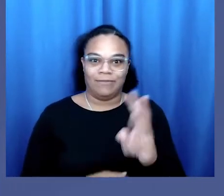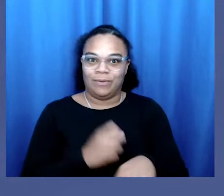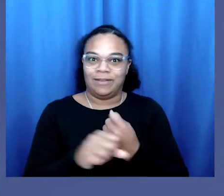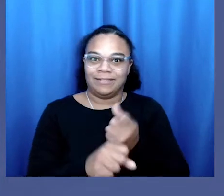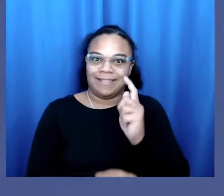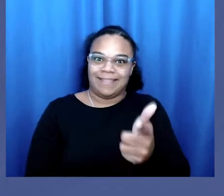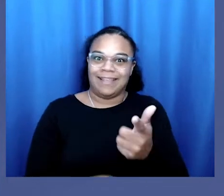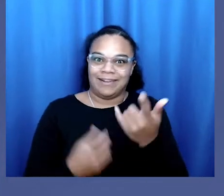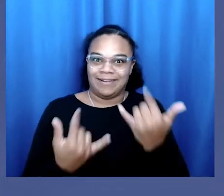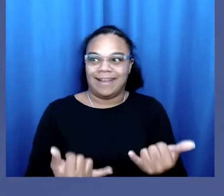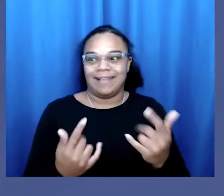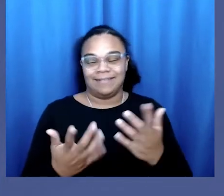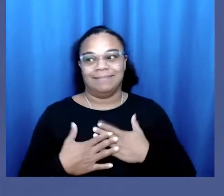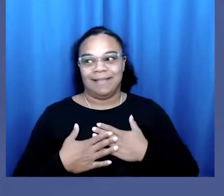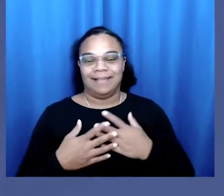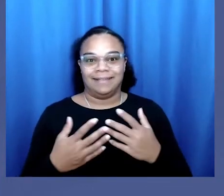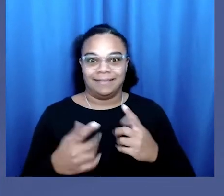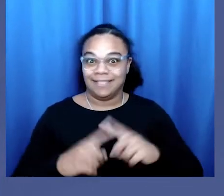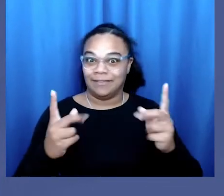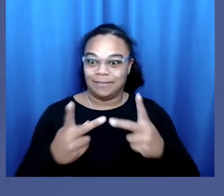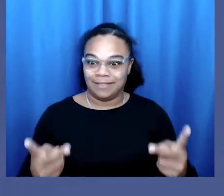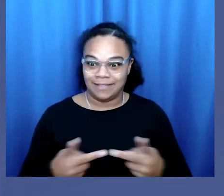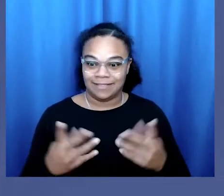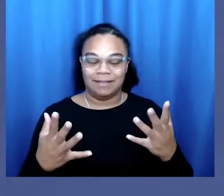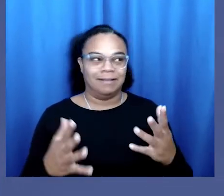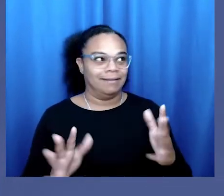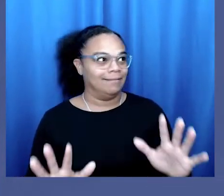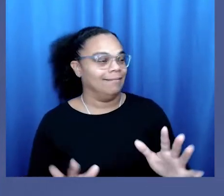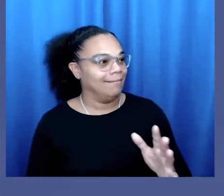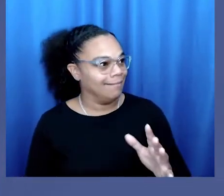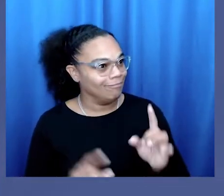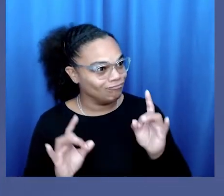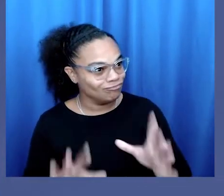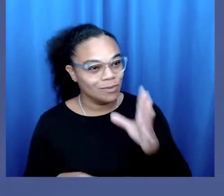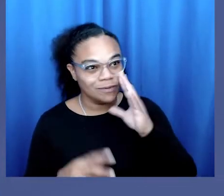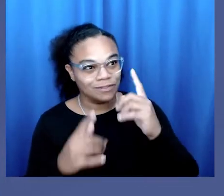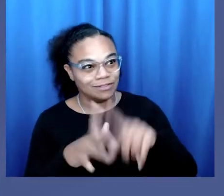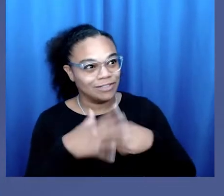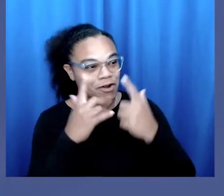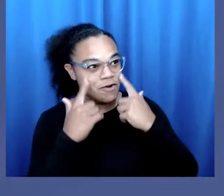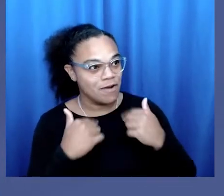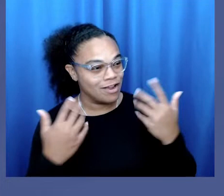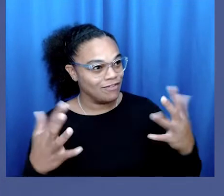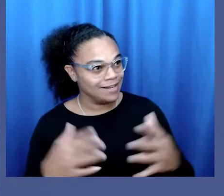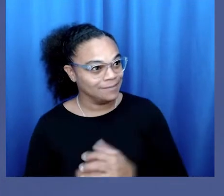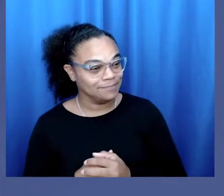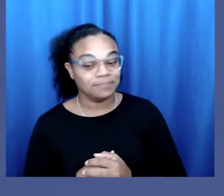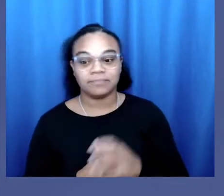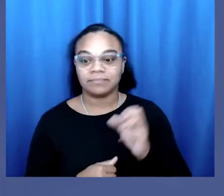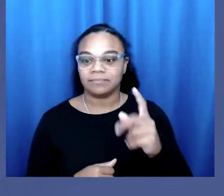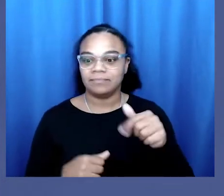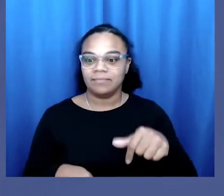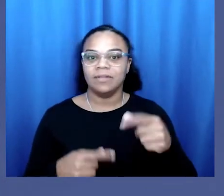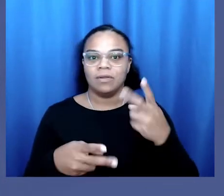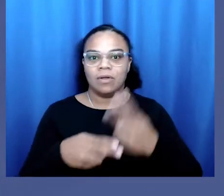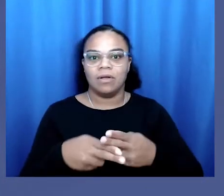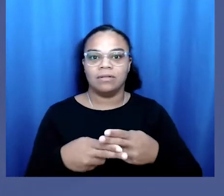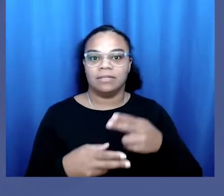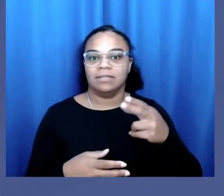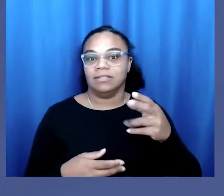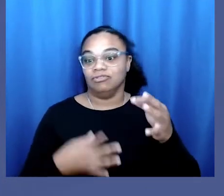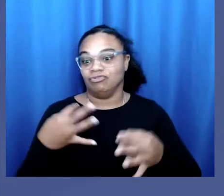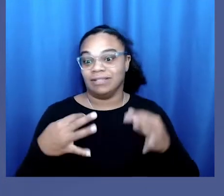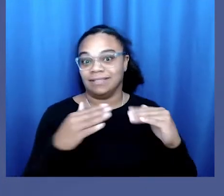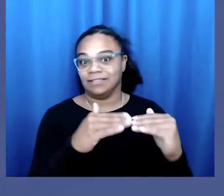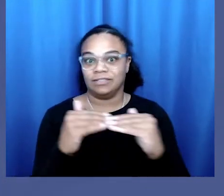later and be in the position I'm in now. So I'm not going to start crying already. Okay. This is called Justice